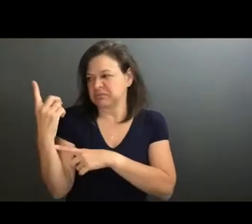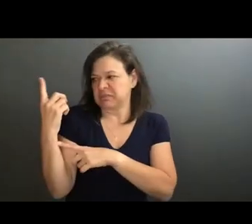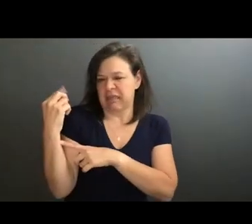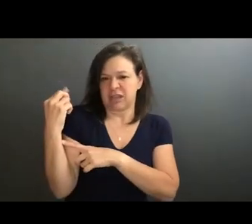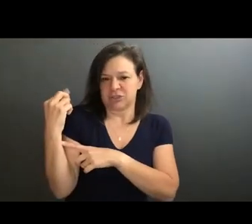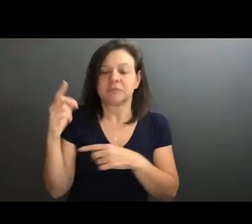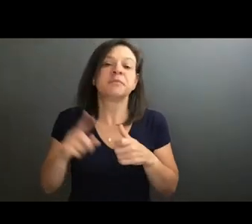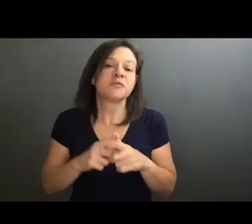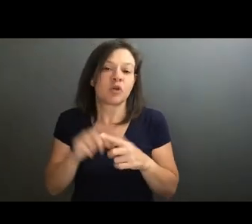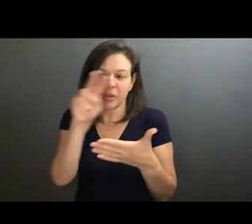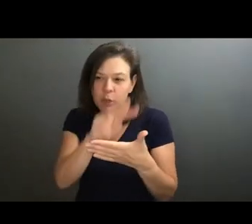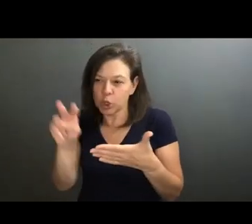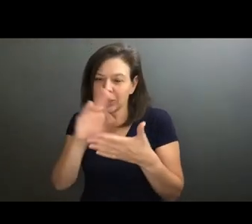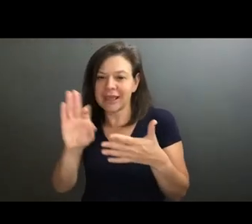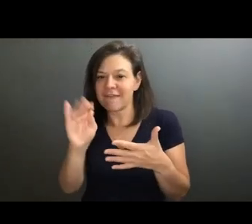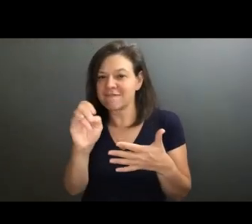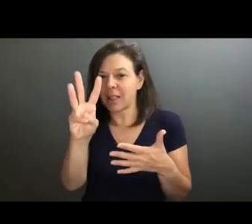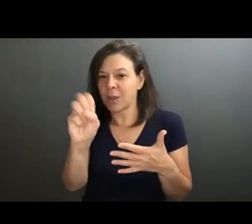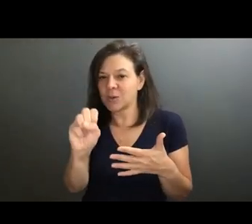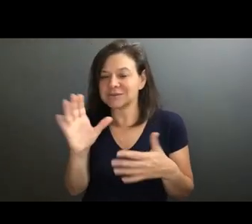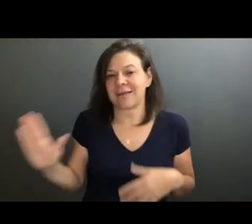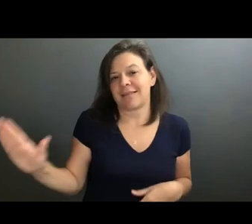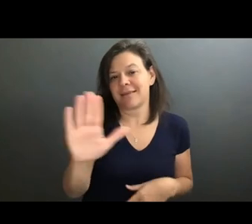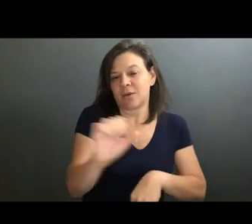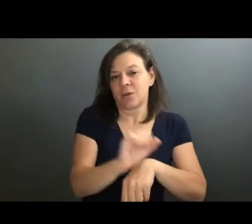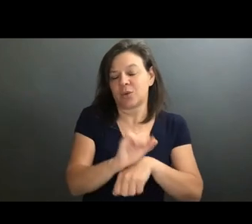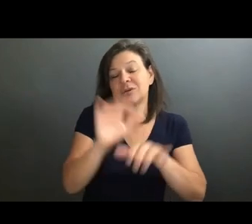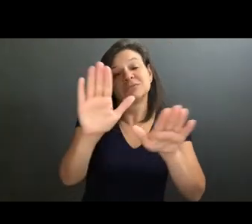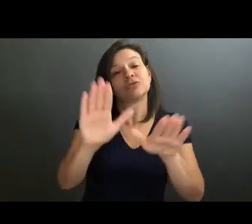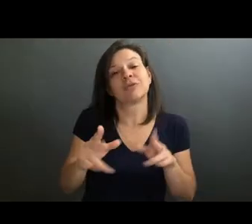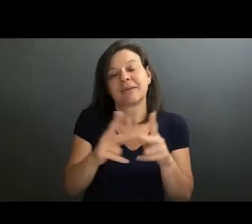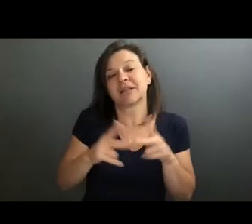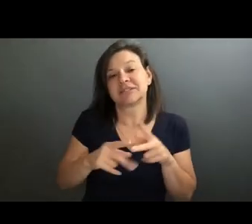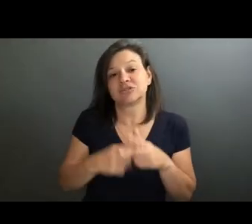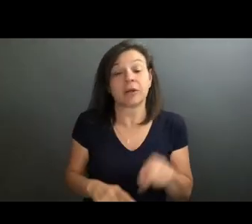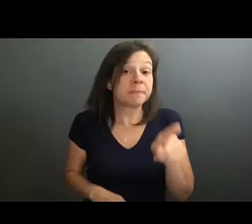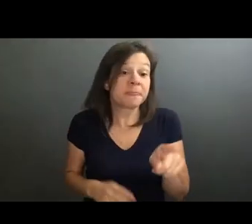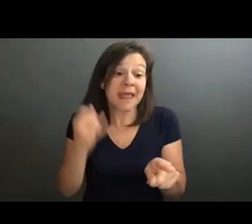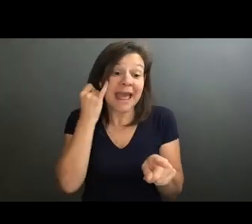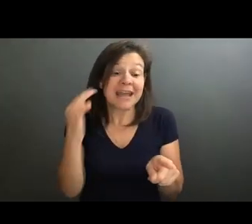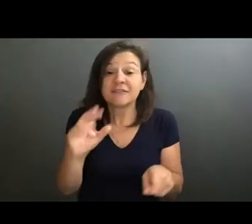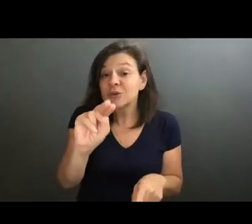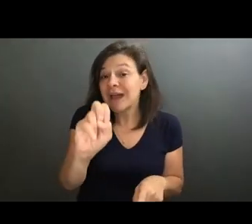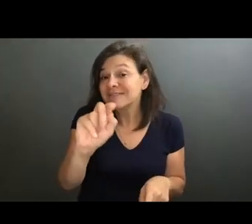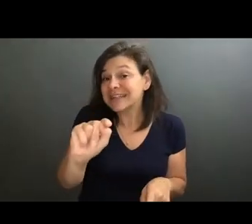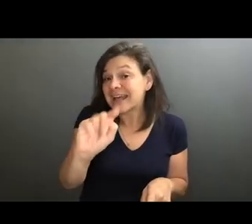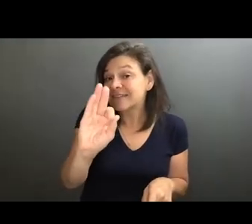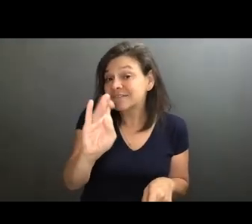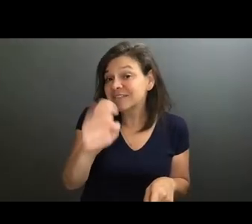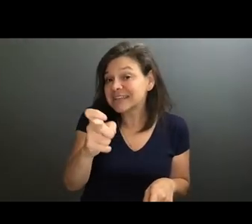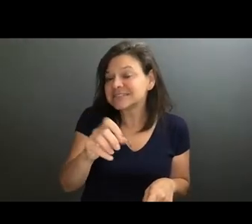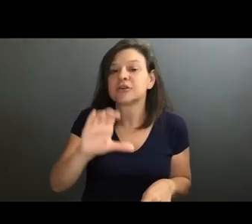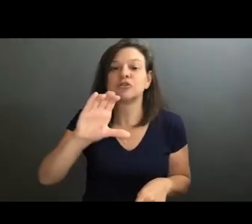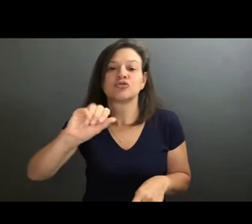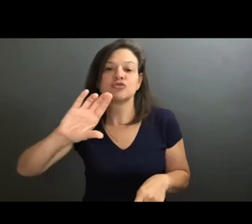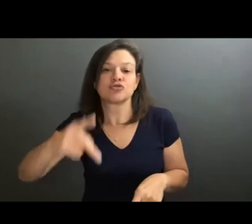So even looking at those fellows and their work is a great place to start. And also, if you have Netflix, the film Crip Camp is a